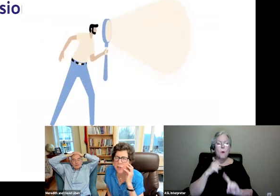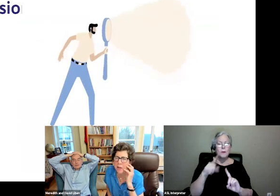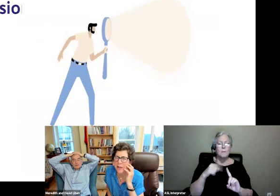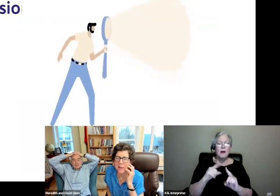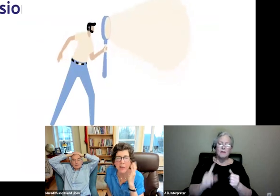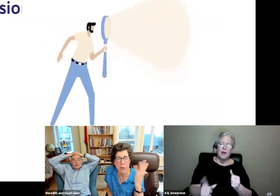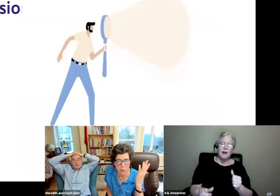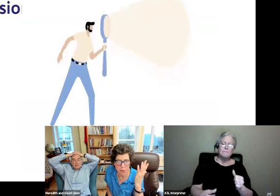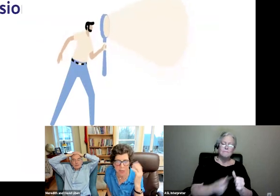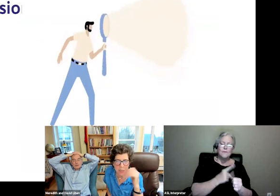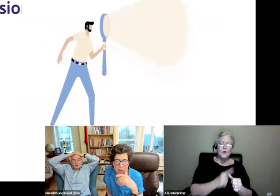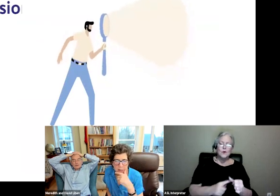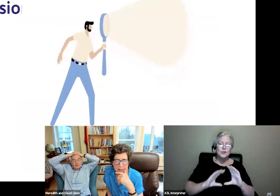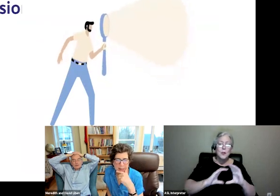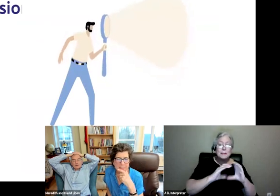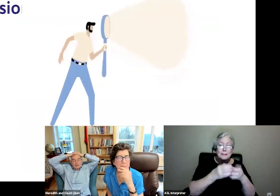crucial and unusual.